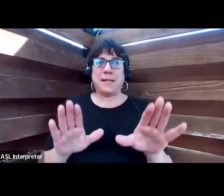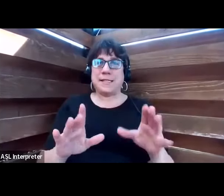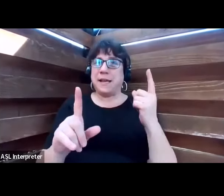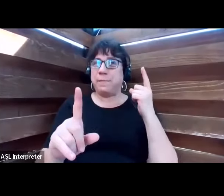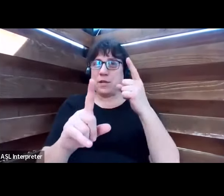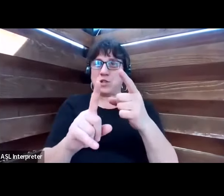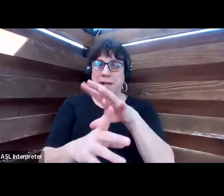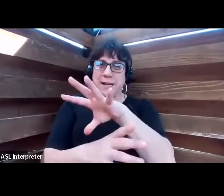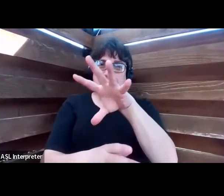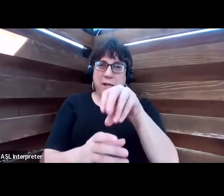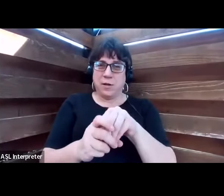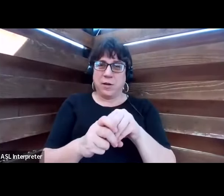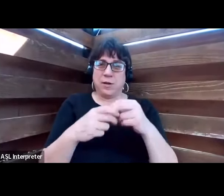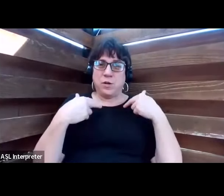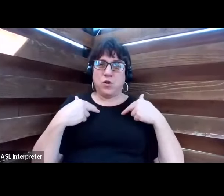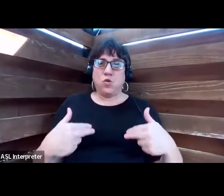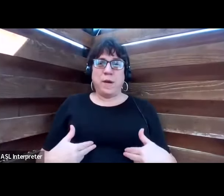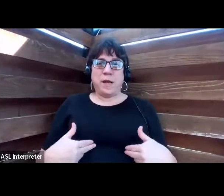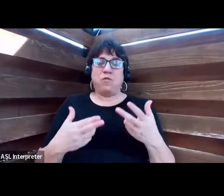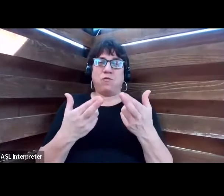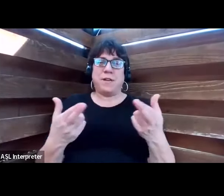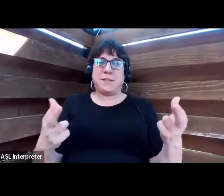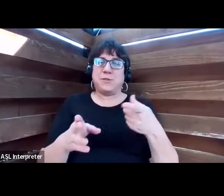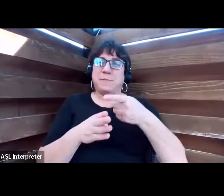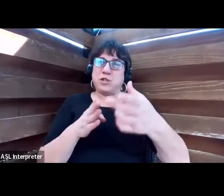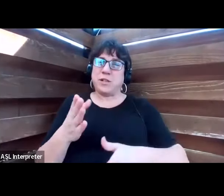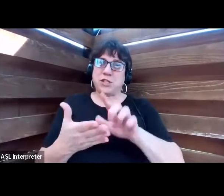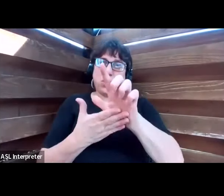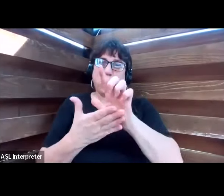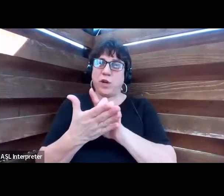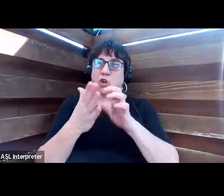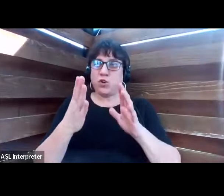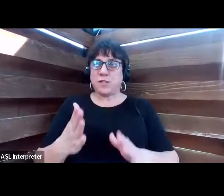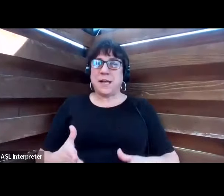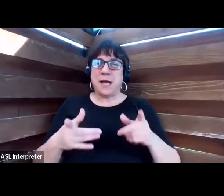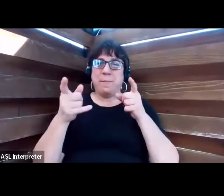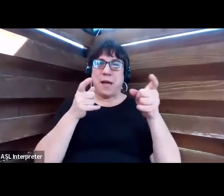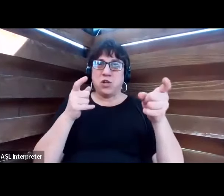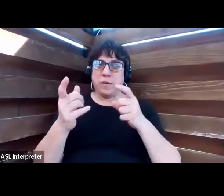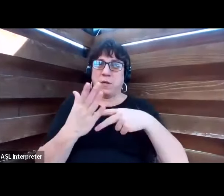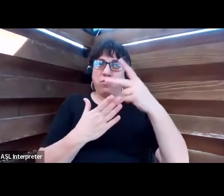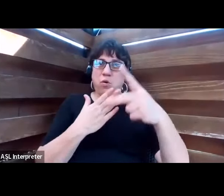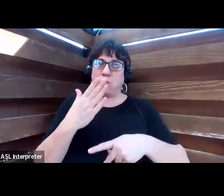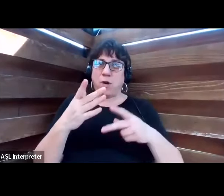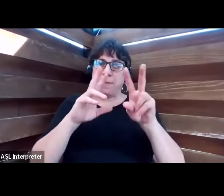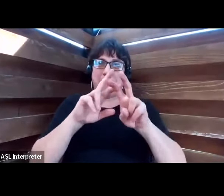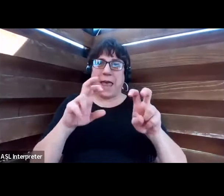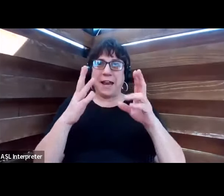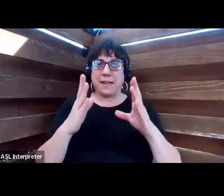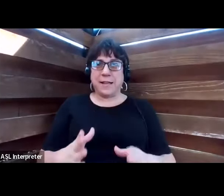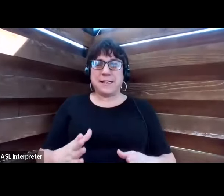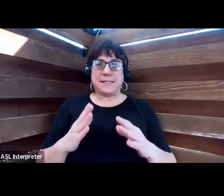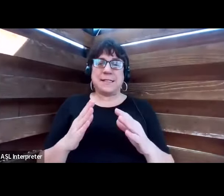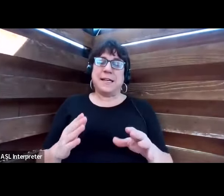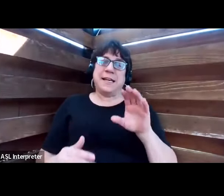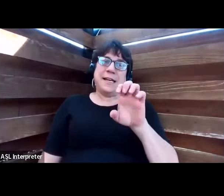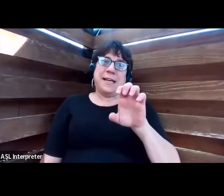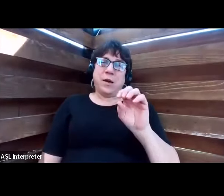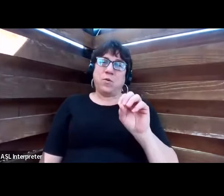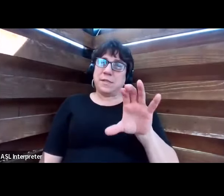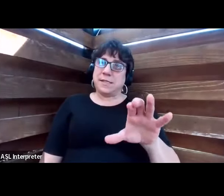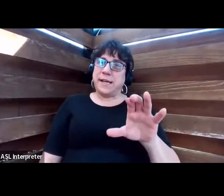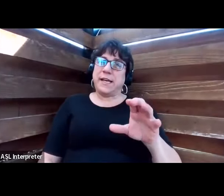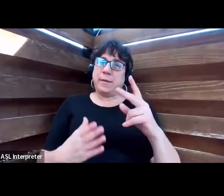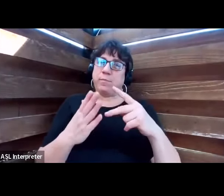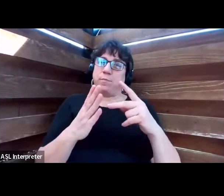include human resource specialists, lawyers, management and program analysts, and equal employment opportunity professionals,